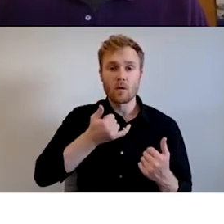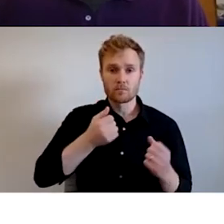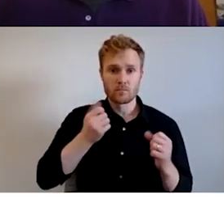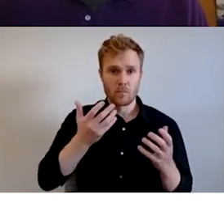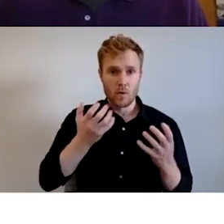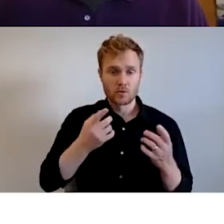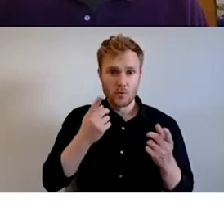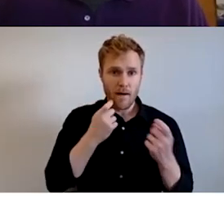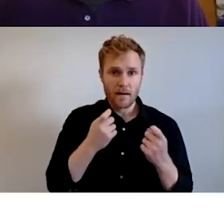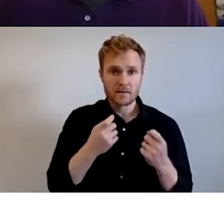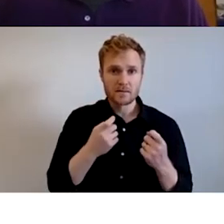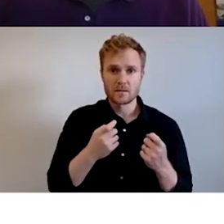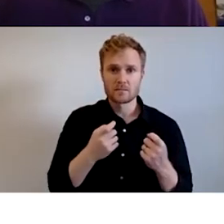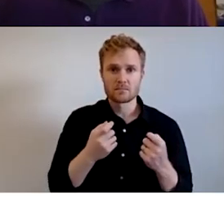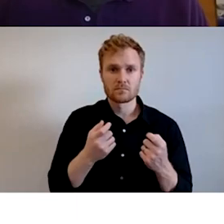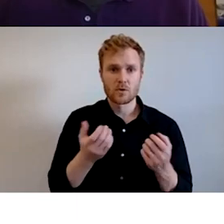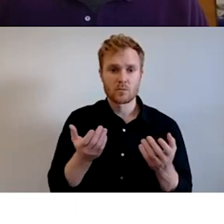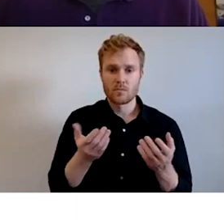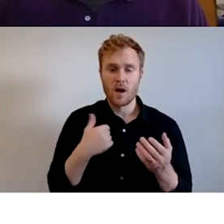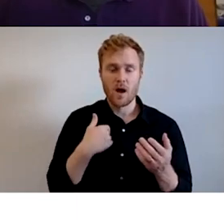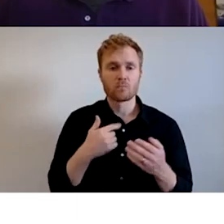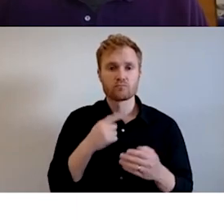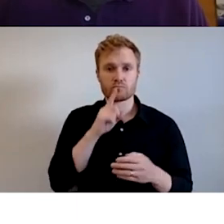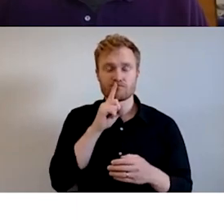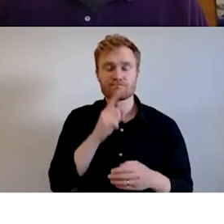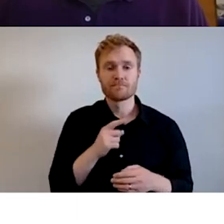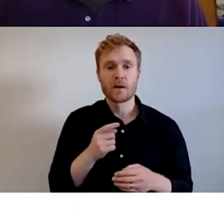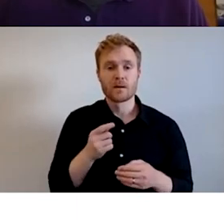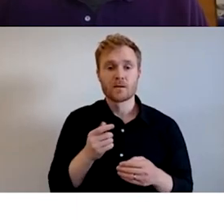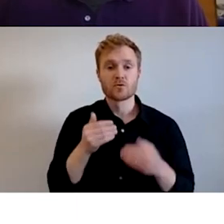question aloud. I'm just going to leave some silence here. Feel free to unmute.